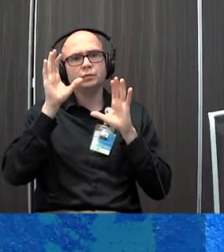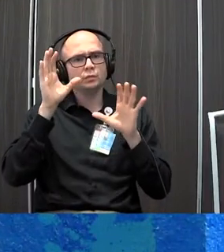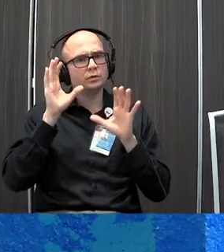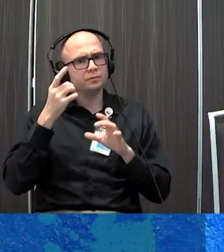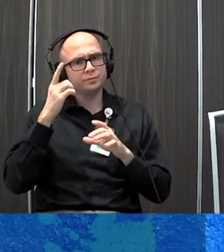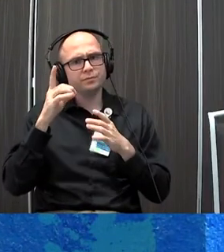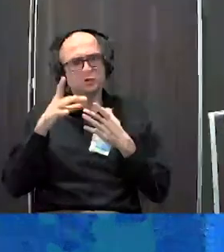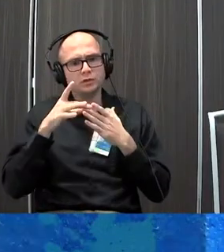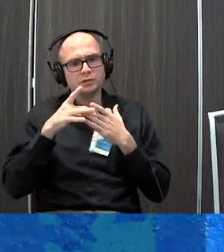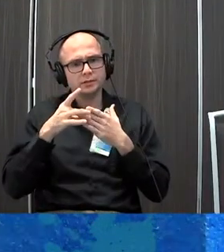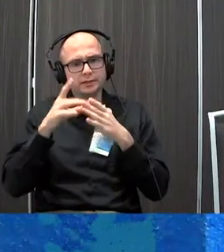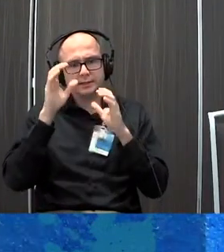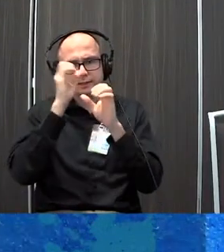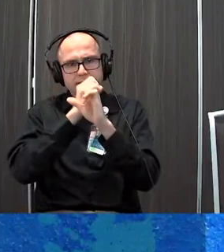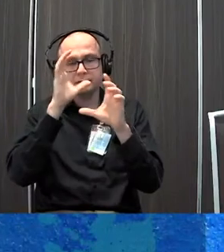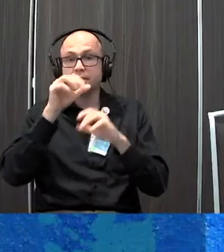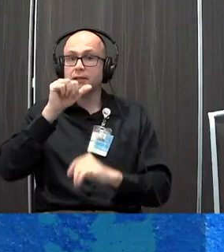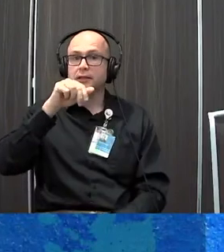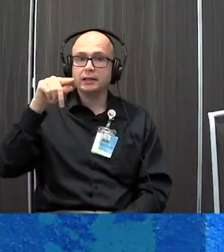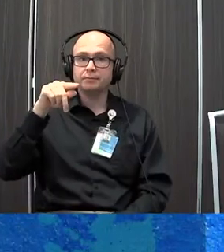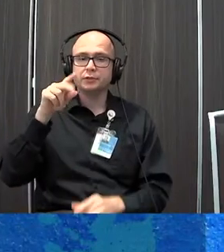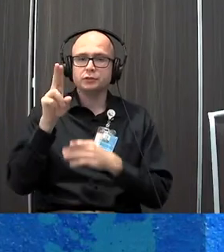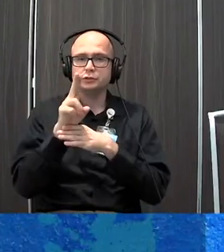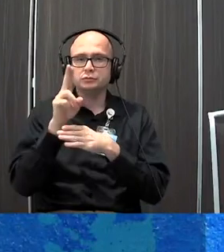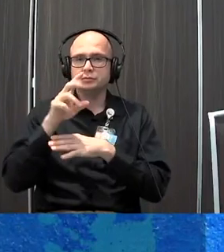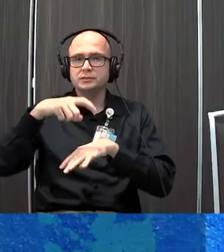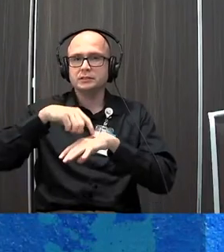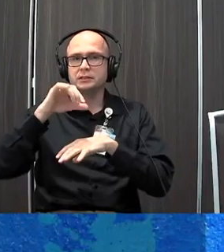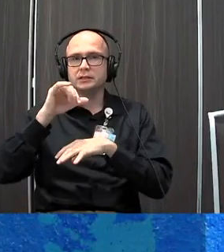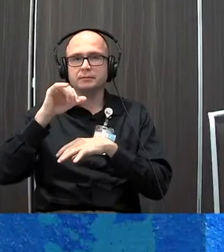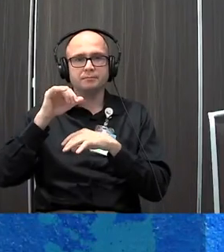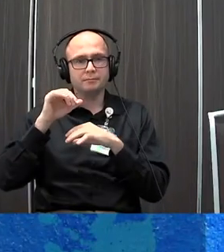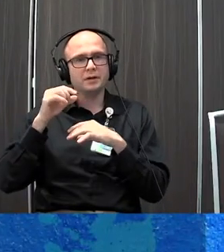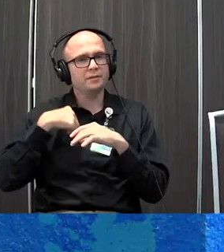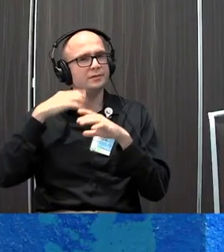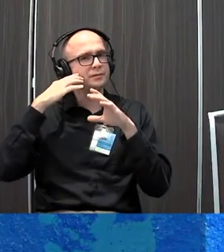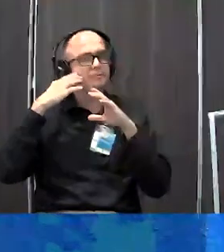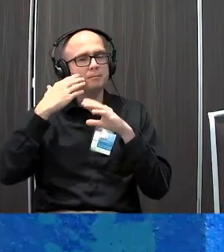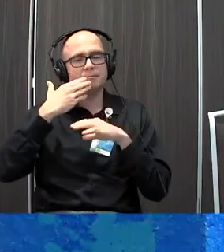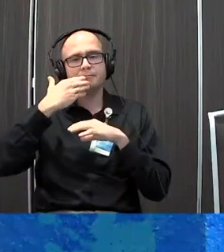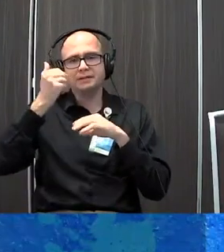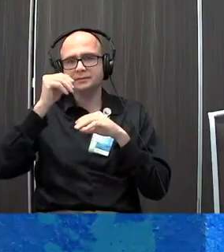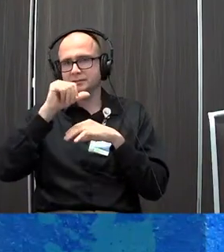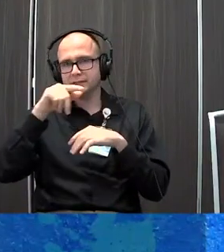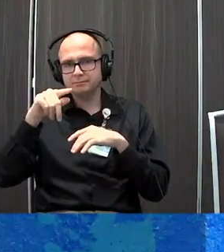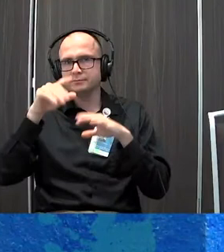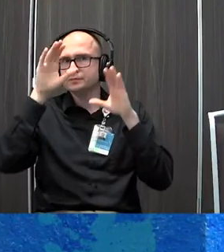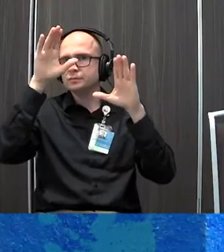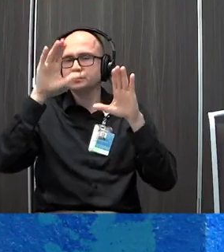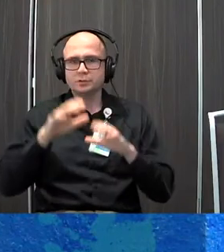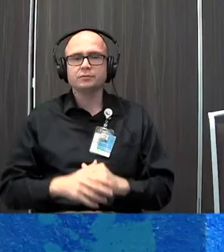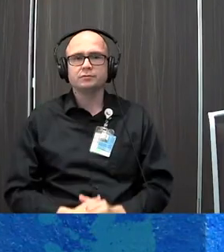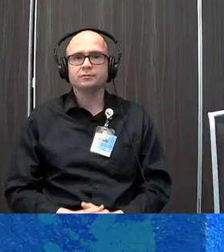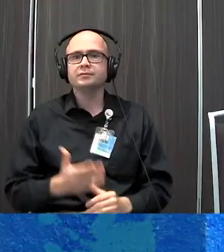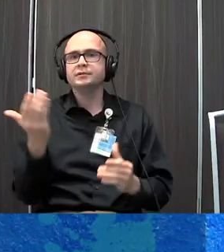There's a wonderful app I'll show you at the end called Insight Timer. I think it's the best app out there right now that has a lot of wonderful imagery practices.